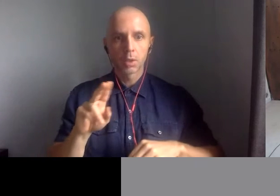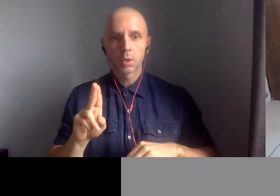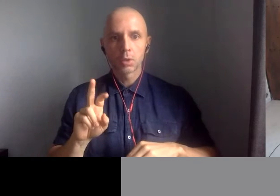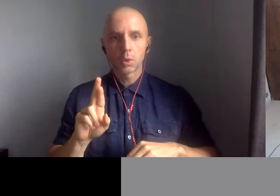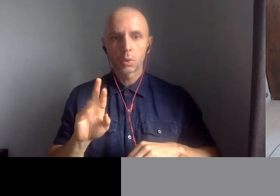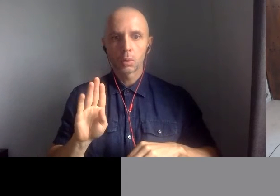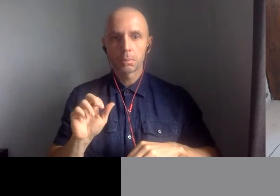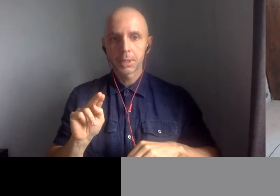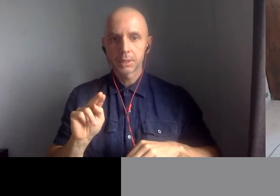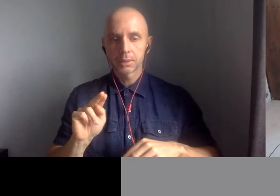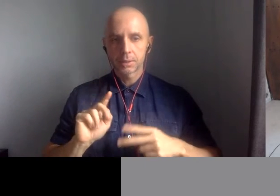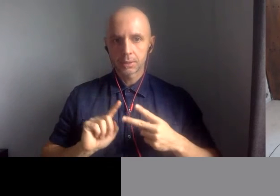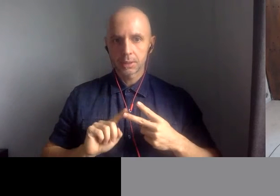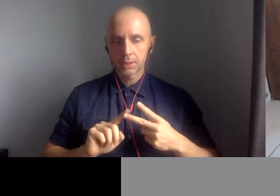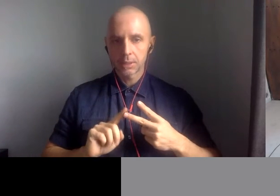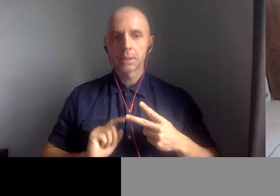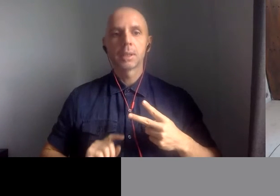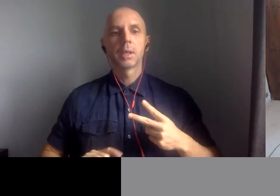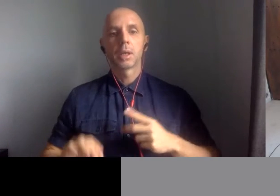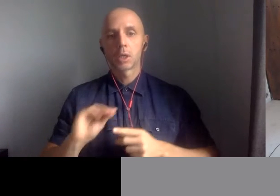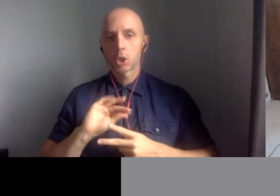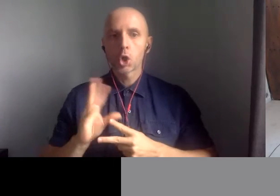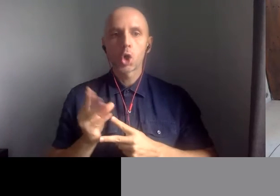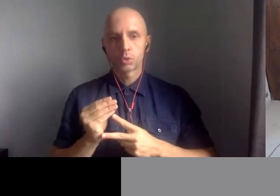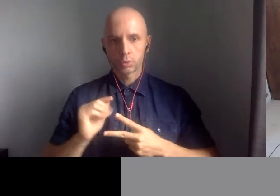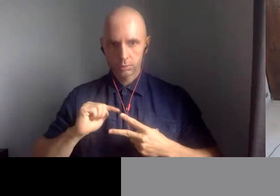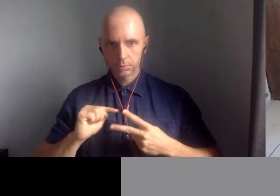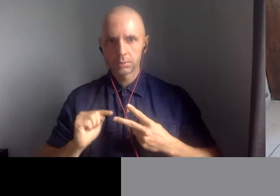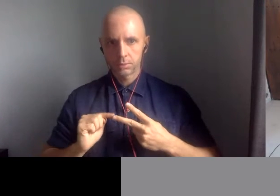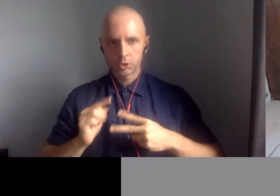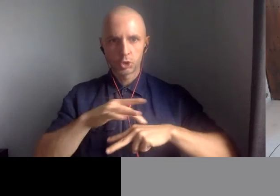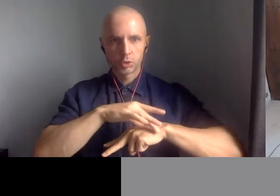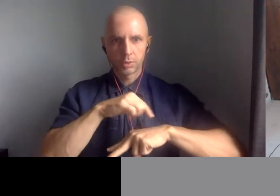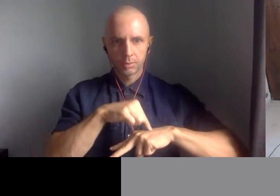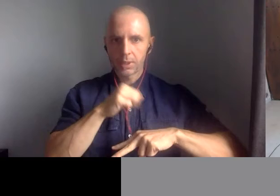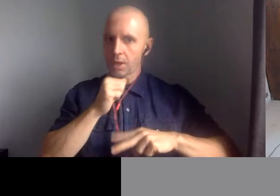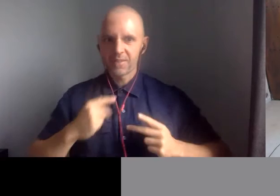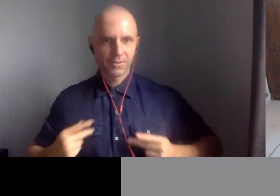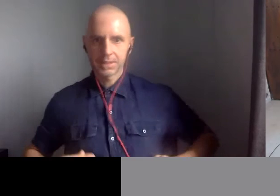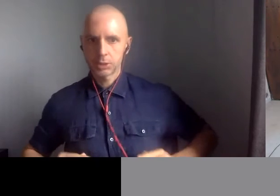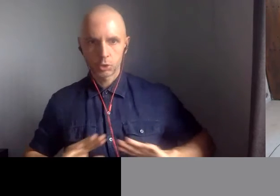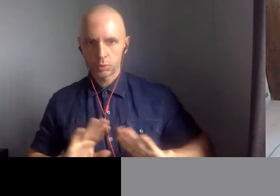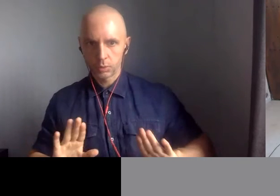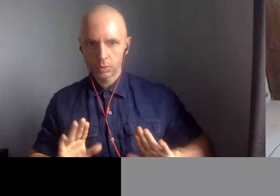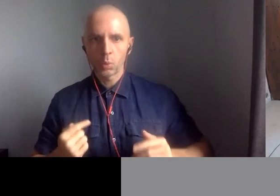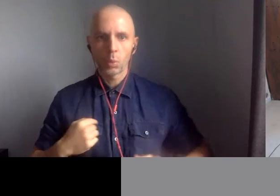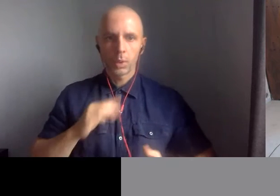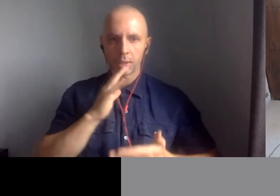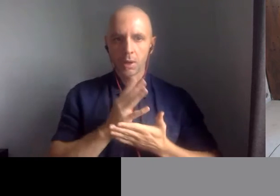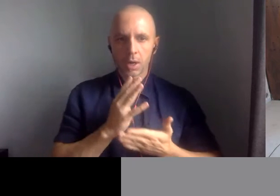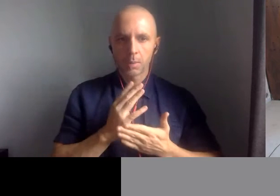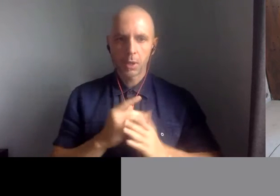physical geography. So we do talk about landscape as a kind of